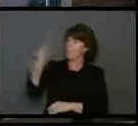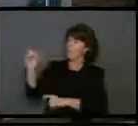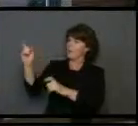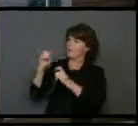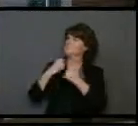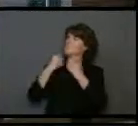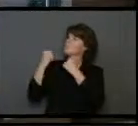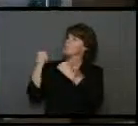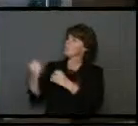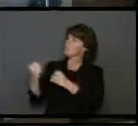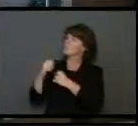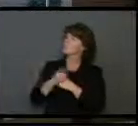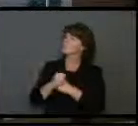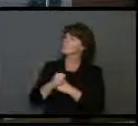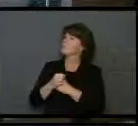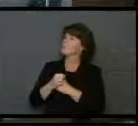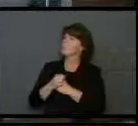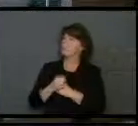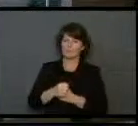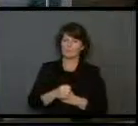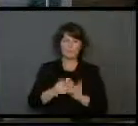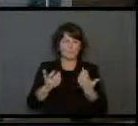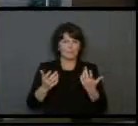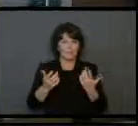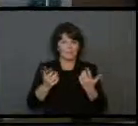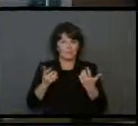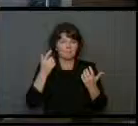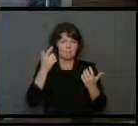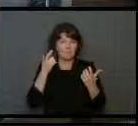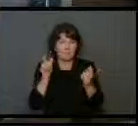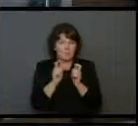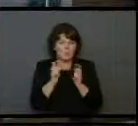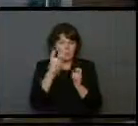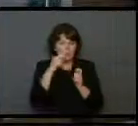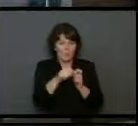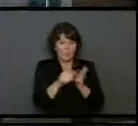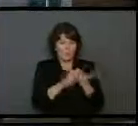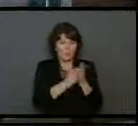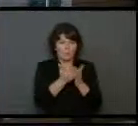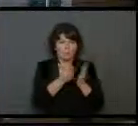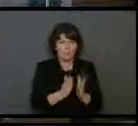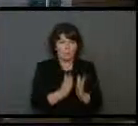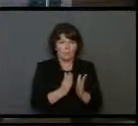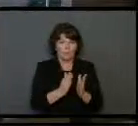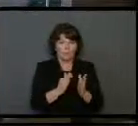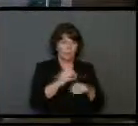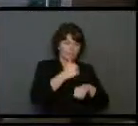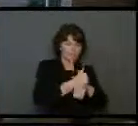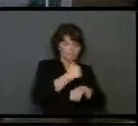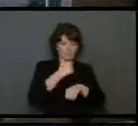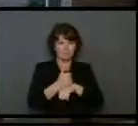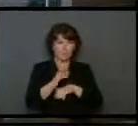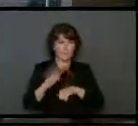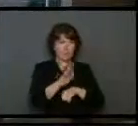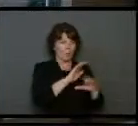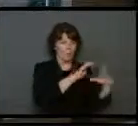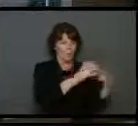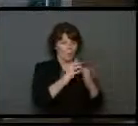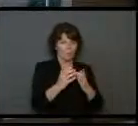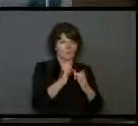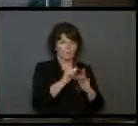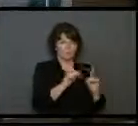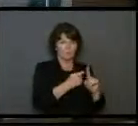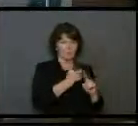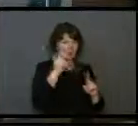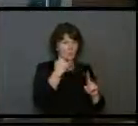strength. He says, It is too small a thing for you to be my servant, to restore the tribes of Jacob, and bring back those